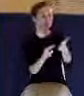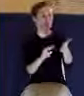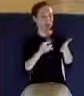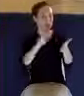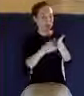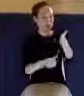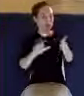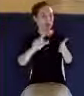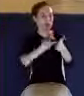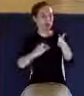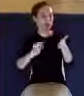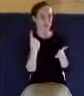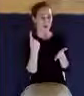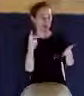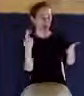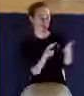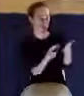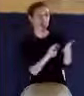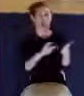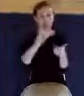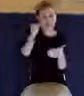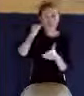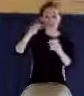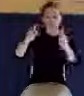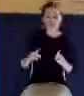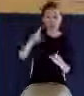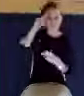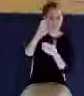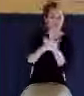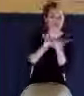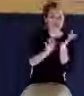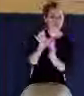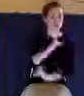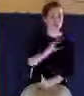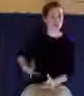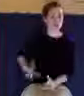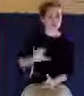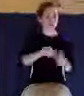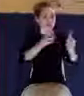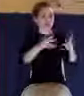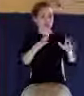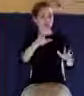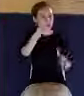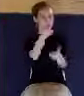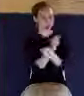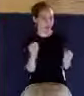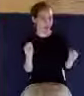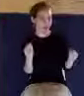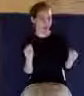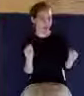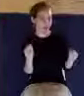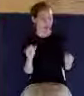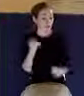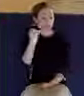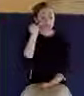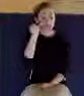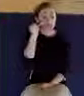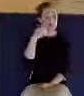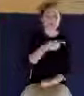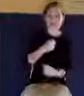Whosoever believes that Jesus is the Christ is born of God, and everyone that loveth him that begot, loveth him also that is begotten of him.